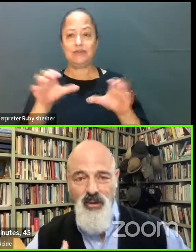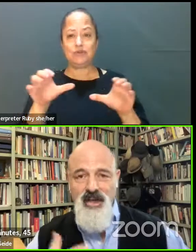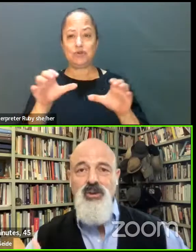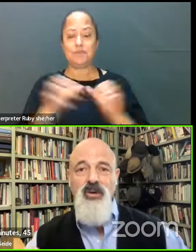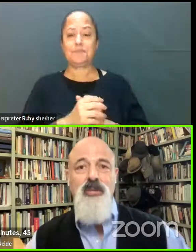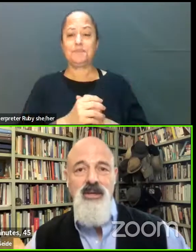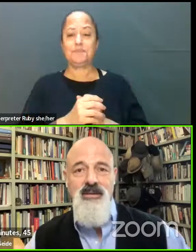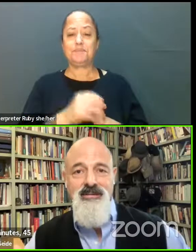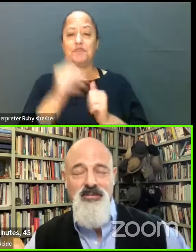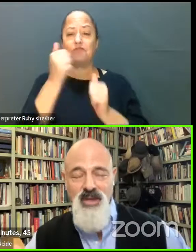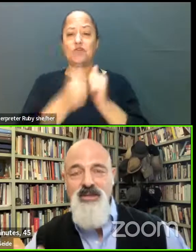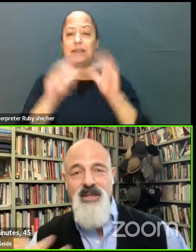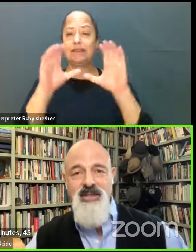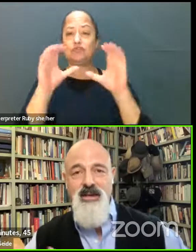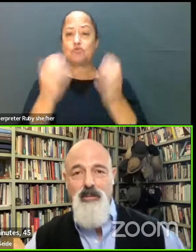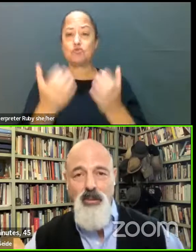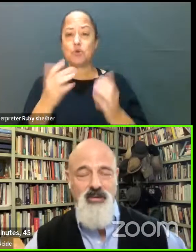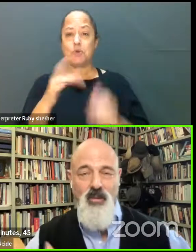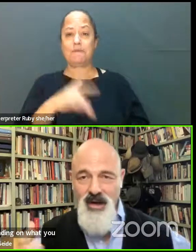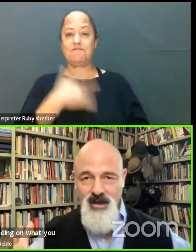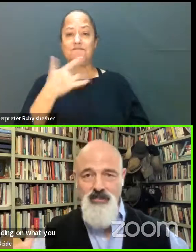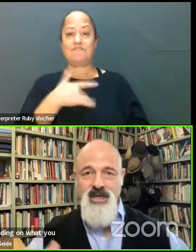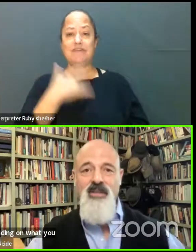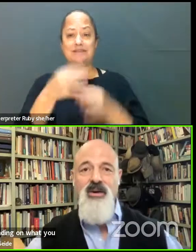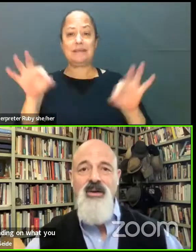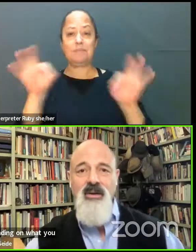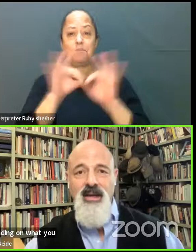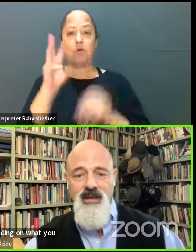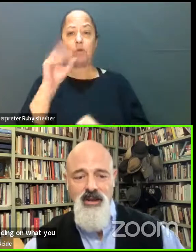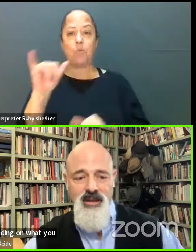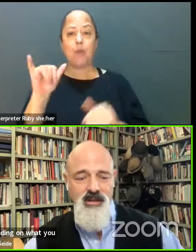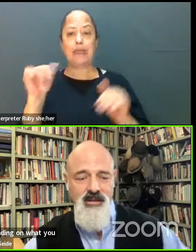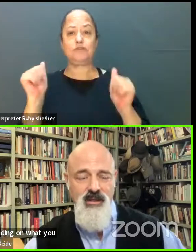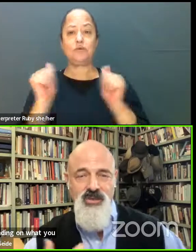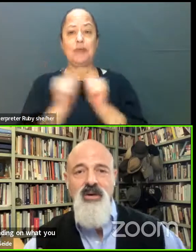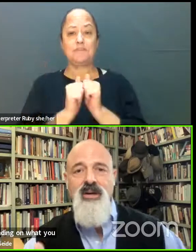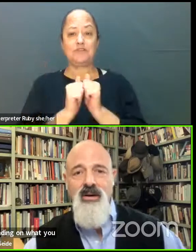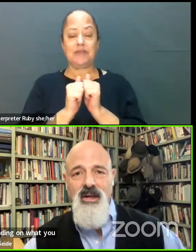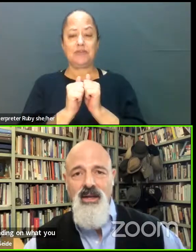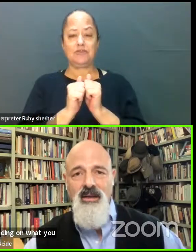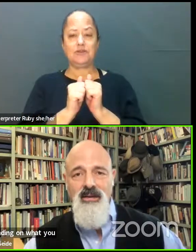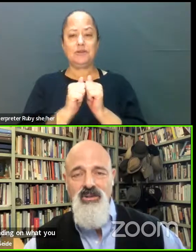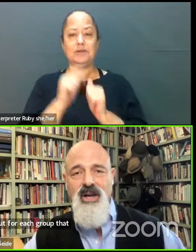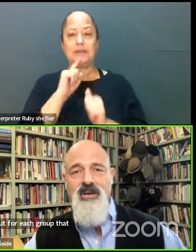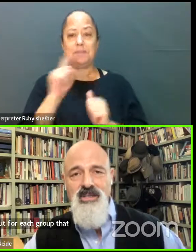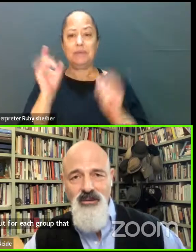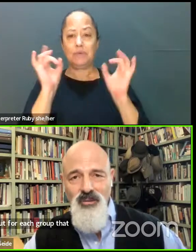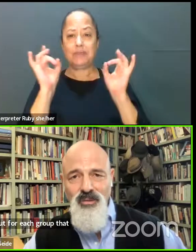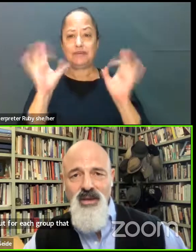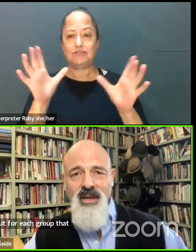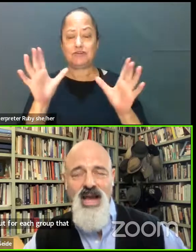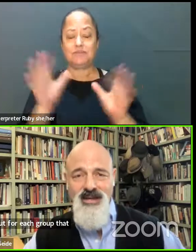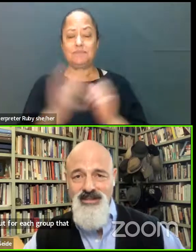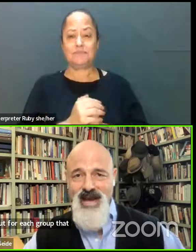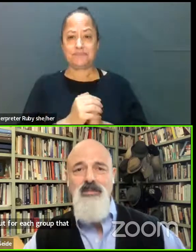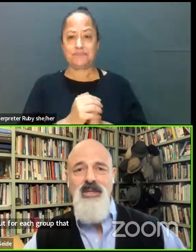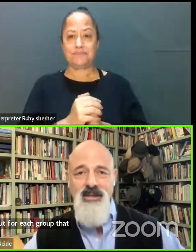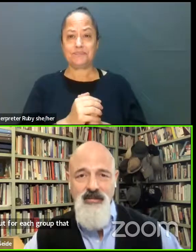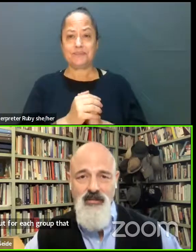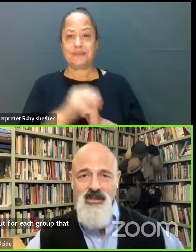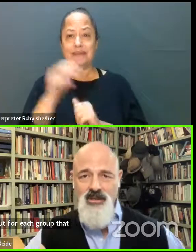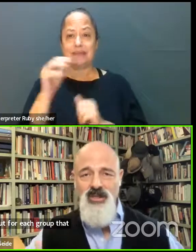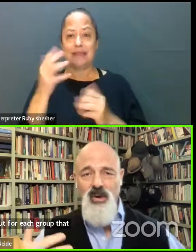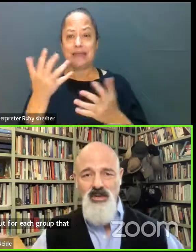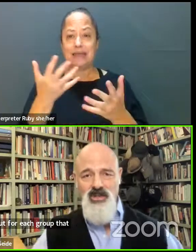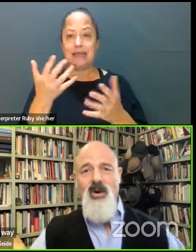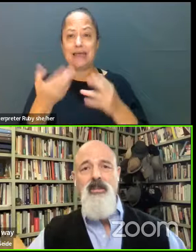But for each group that feels that it's an important way to come together, it can be extraordinarily generative and adapted